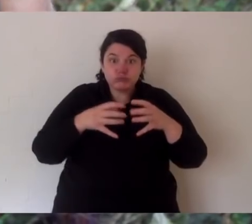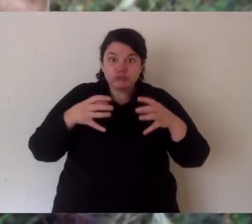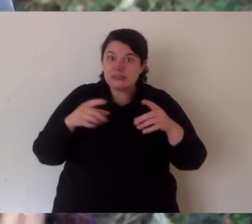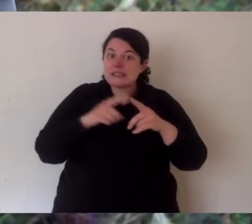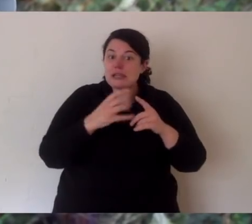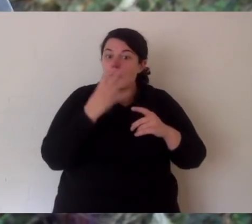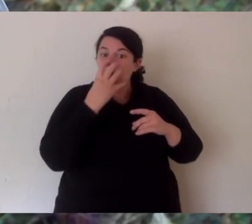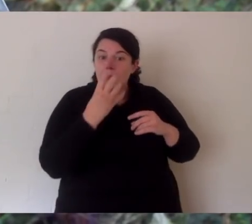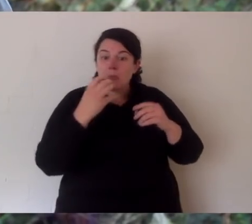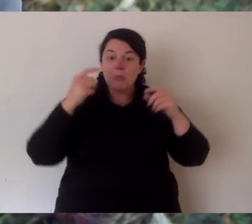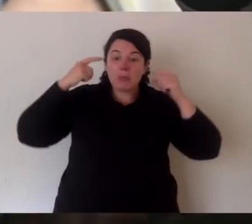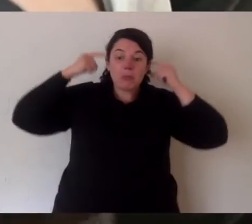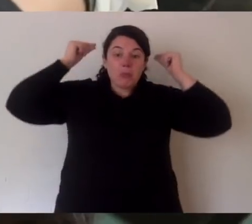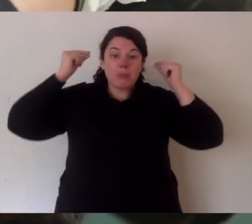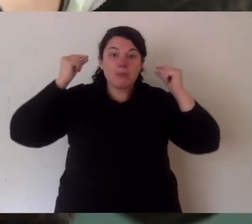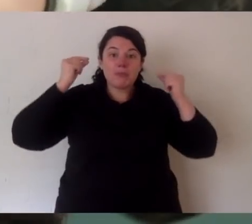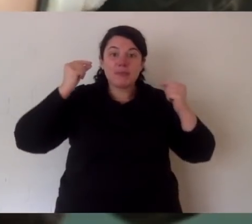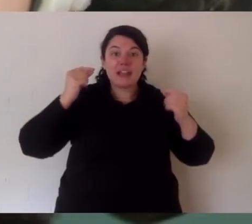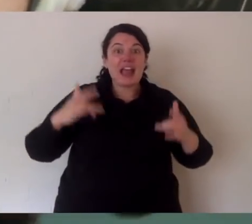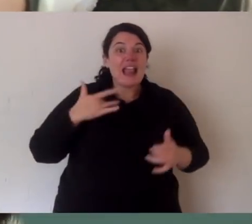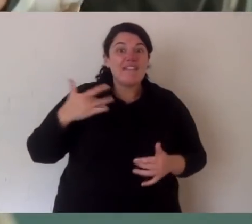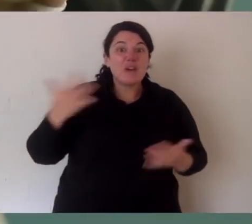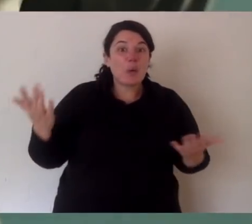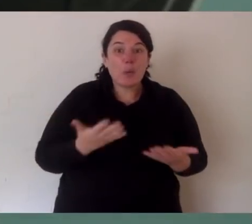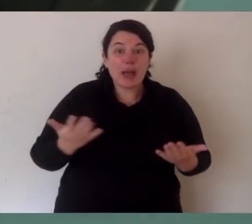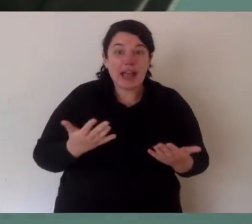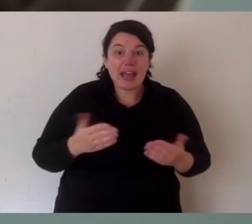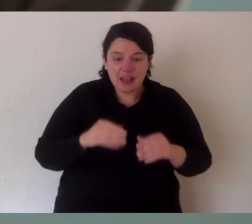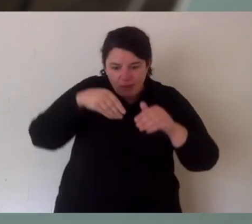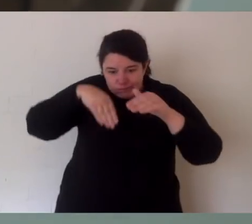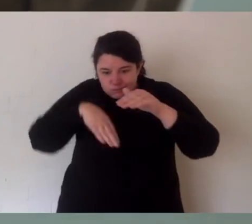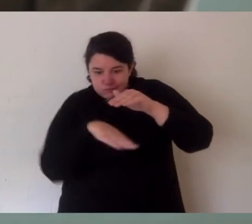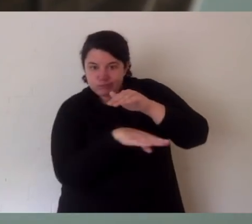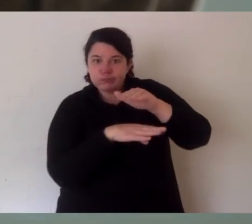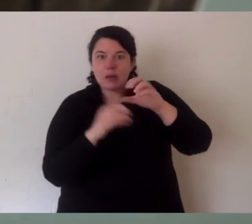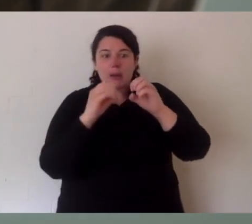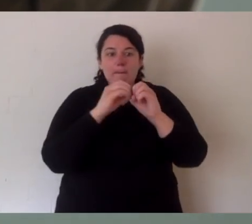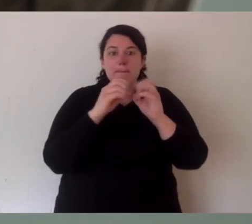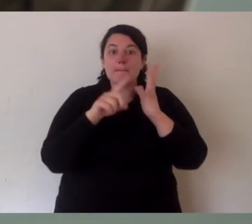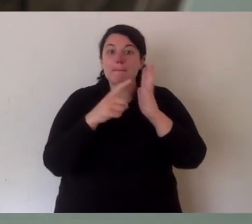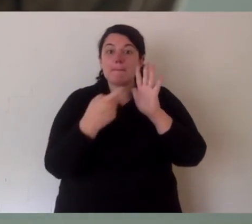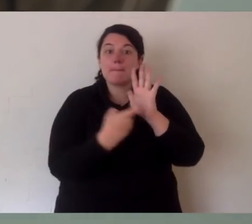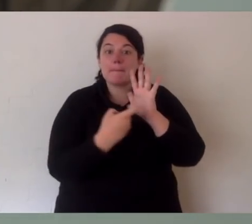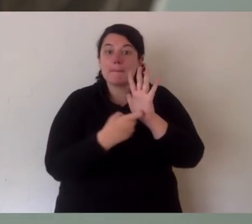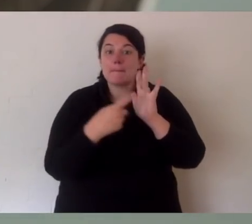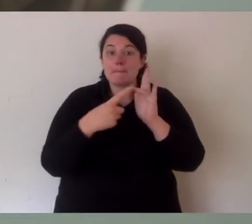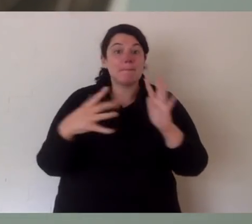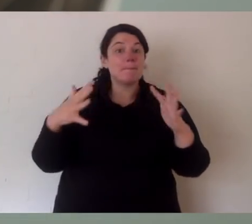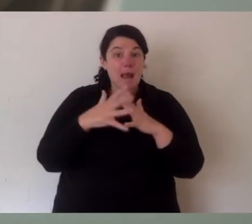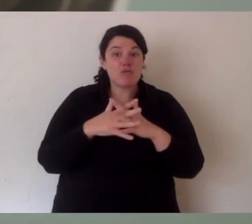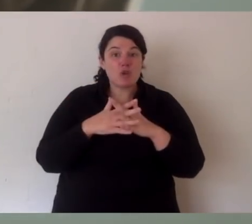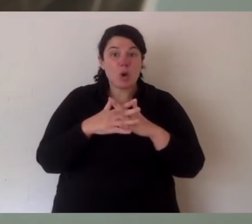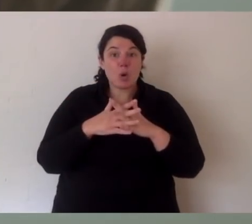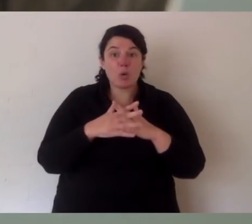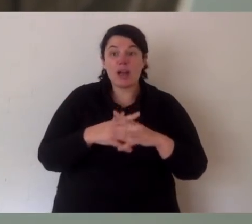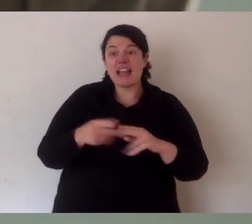no eyes, no ears for a while but as they develop they get all the features of little devils and guess where they live? They live in